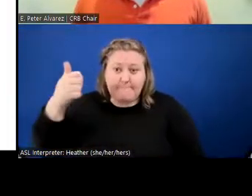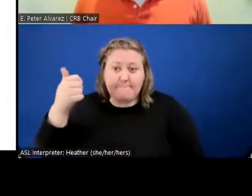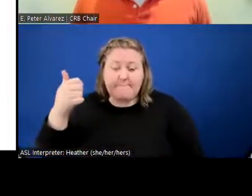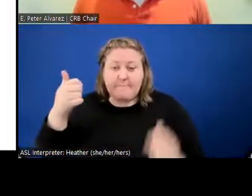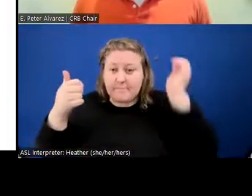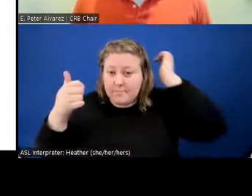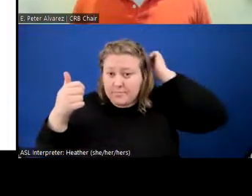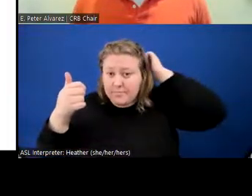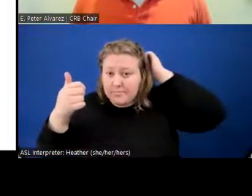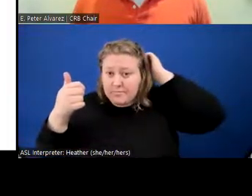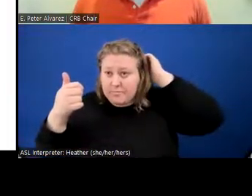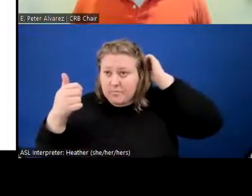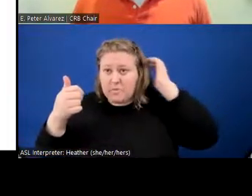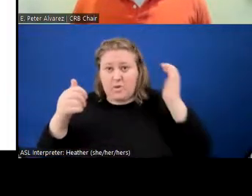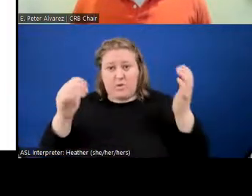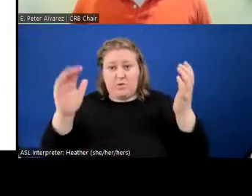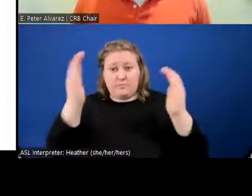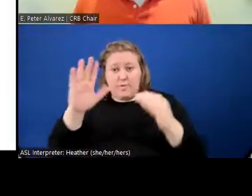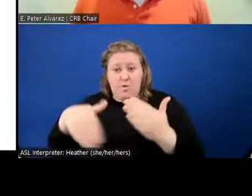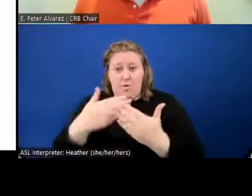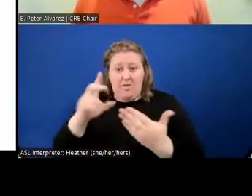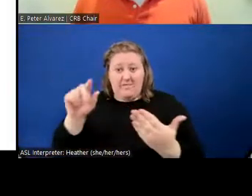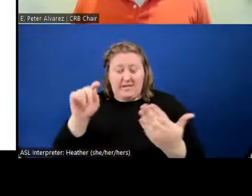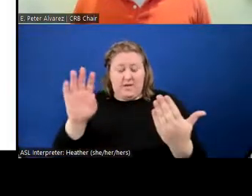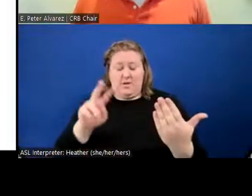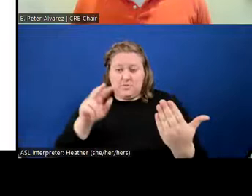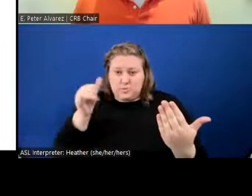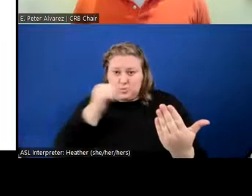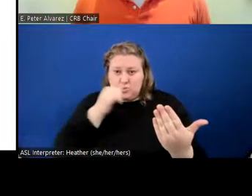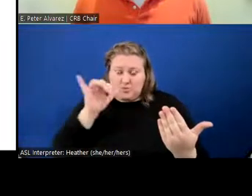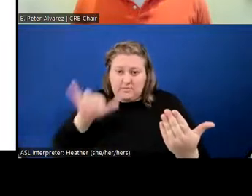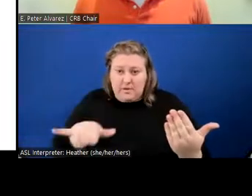data. That's extremely concerning.